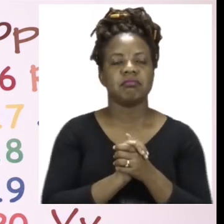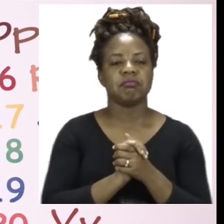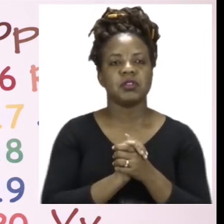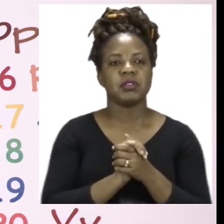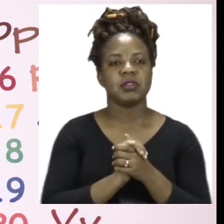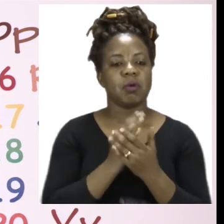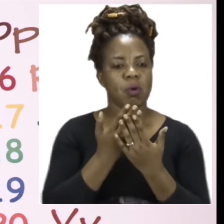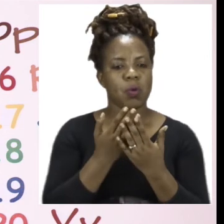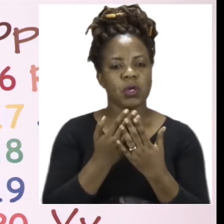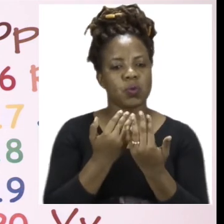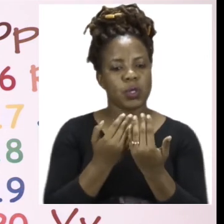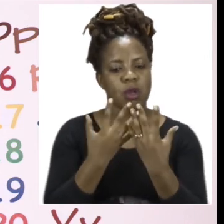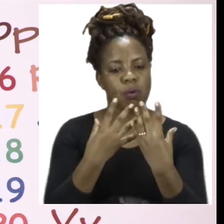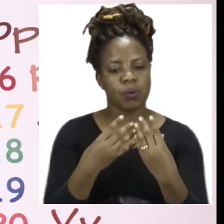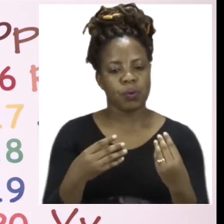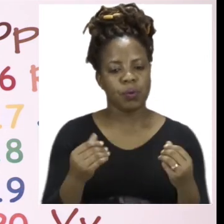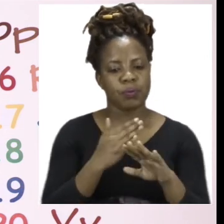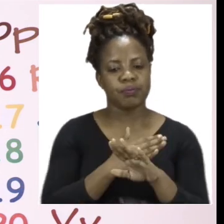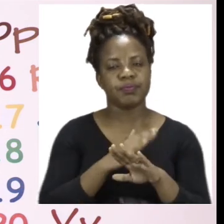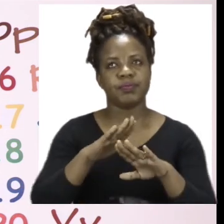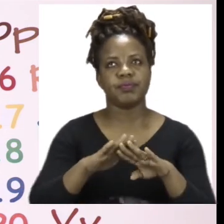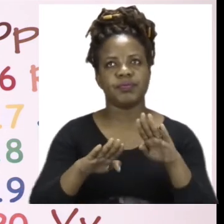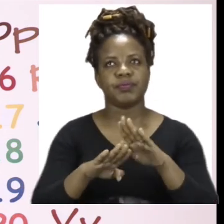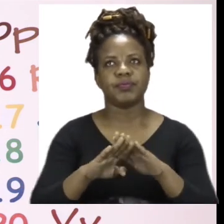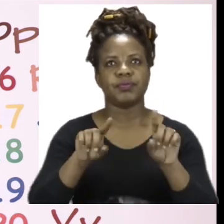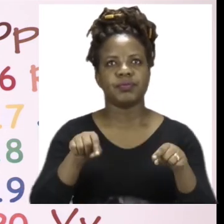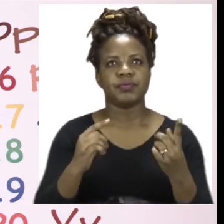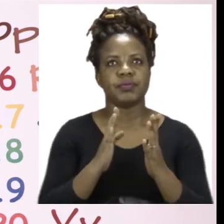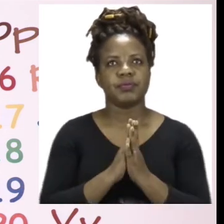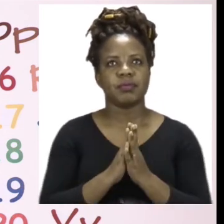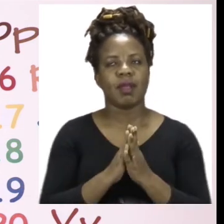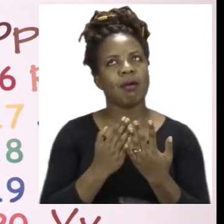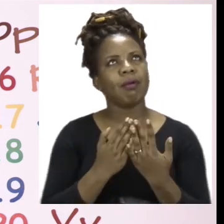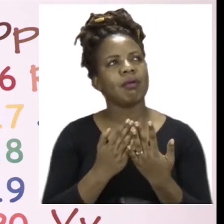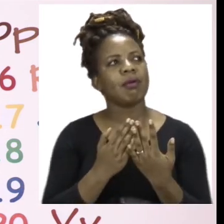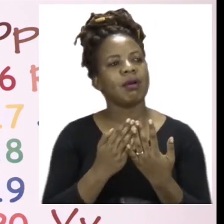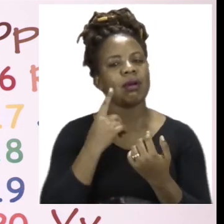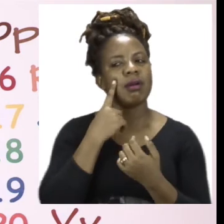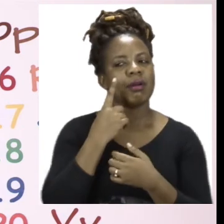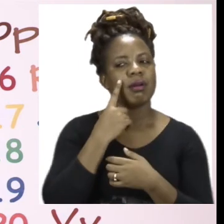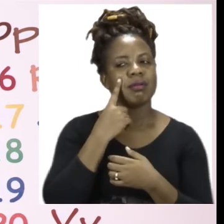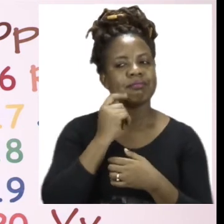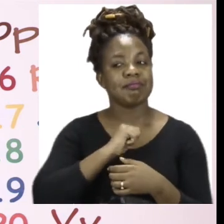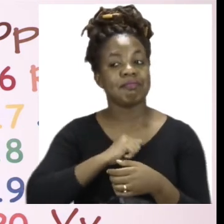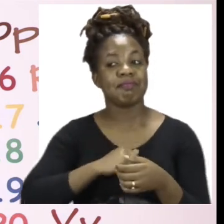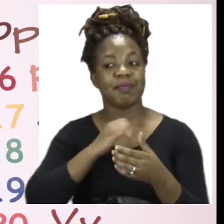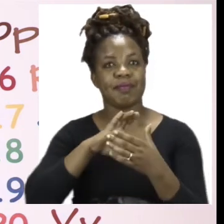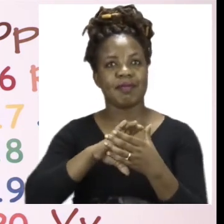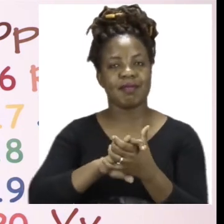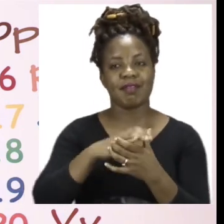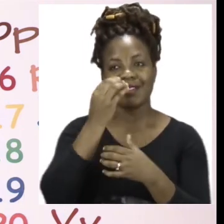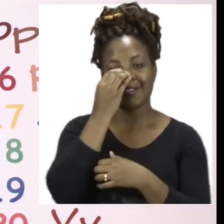before you touch anything else. I wonder though, I thought I saw him somewhere. My dear friend Sashi should be